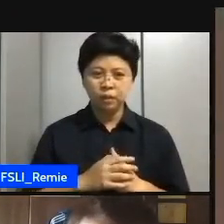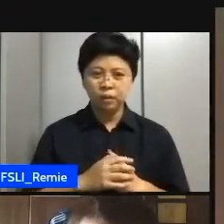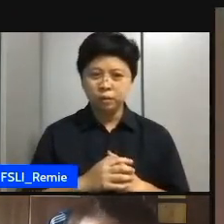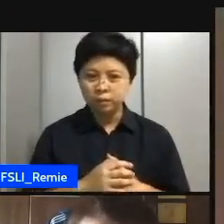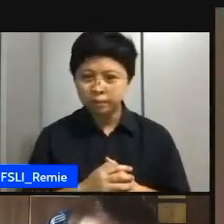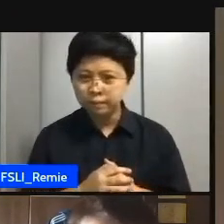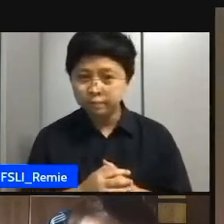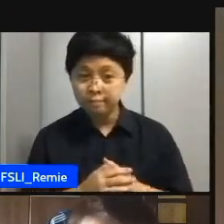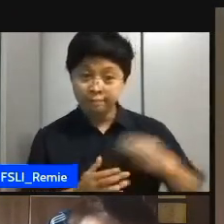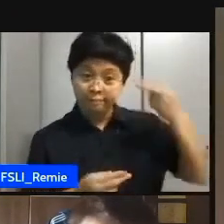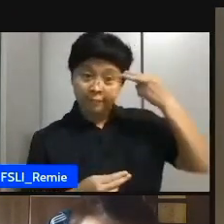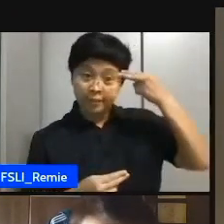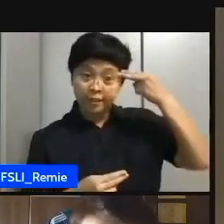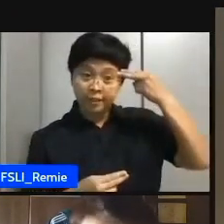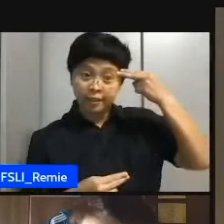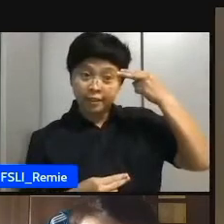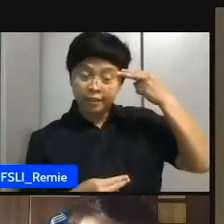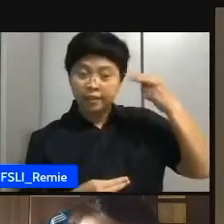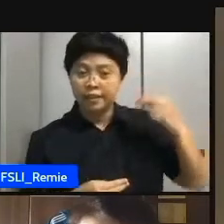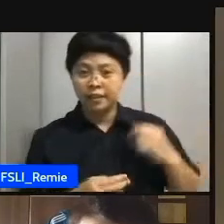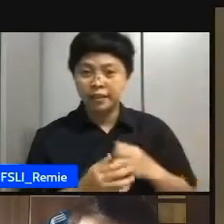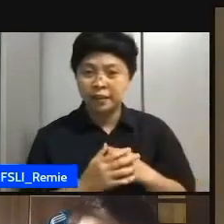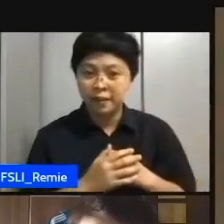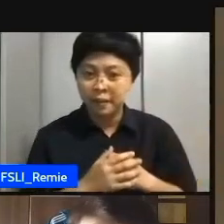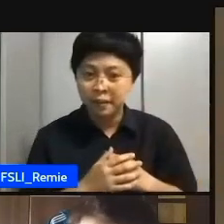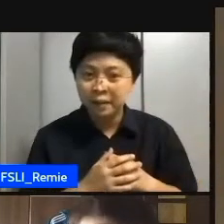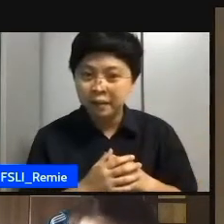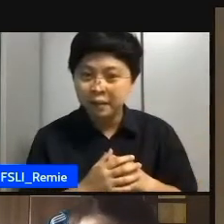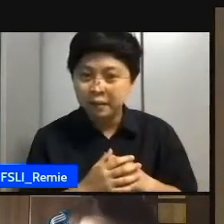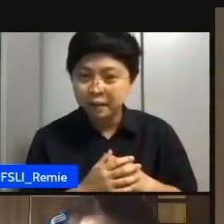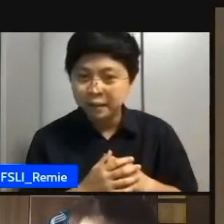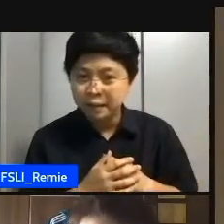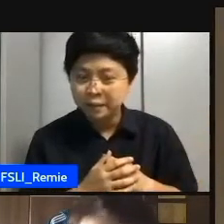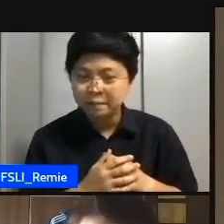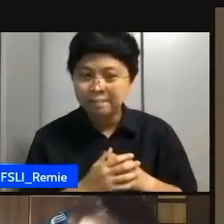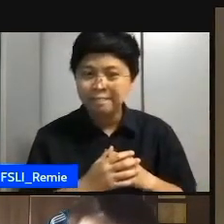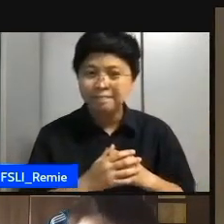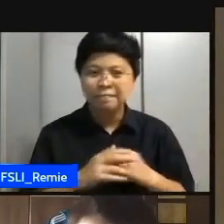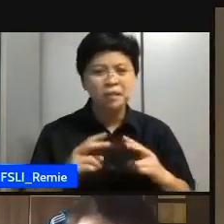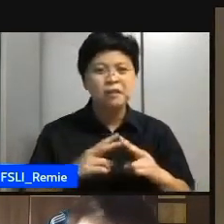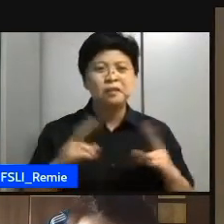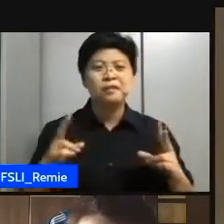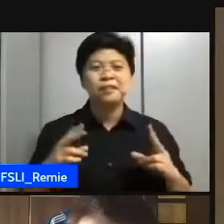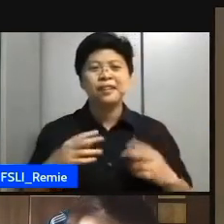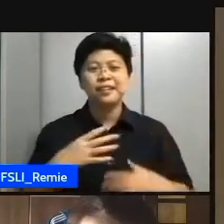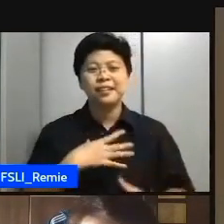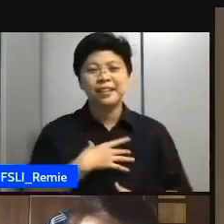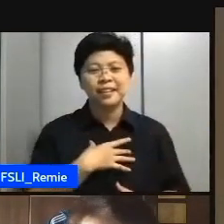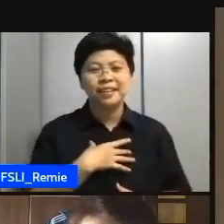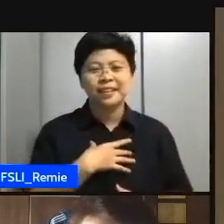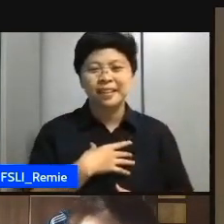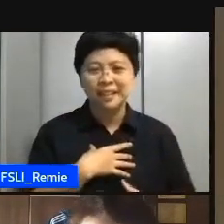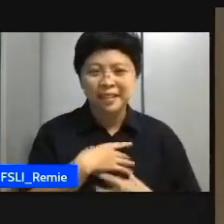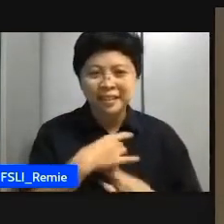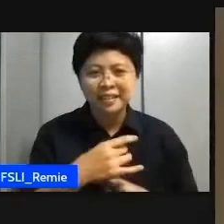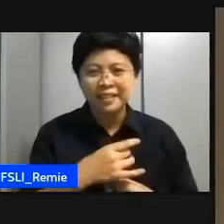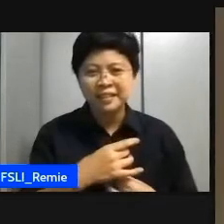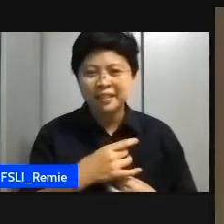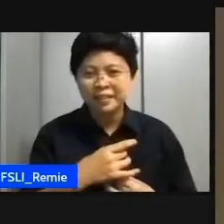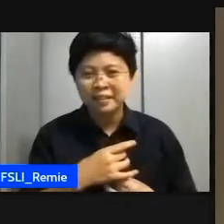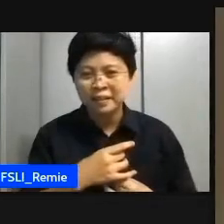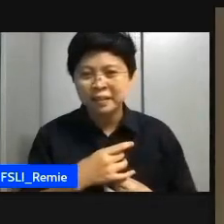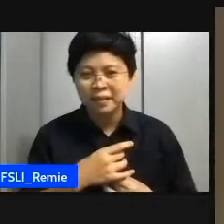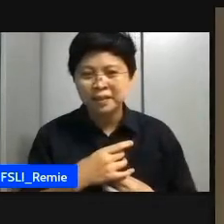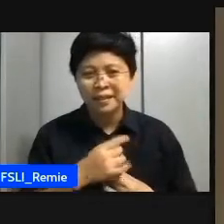Henry was a very interesting character. He had so much to say about whatever